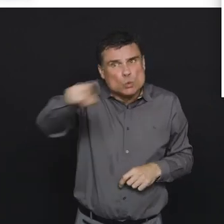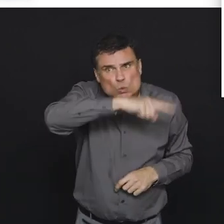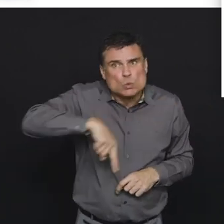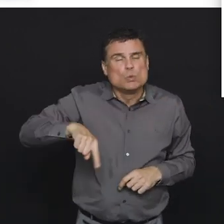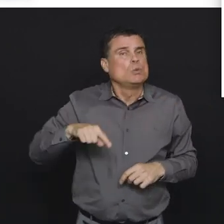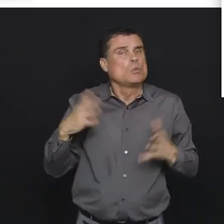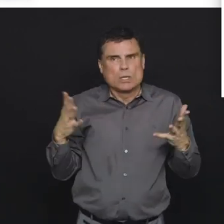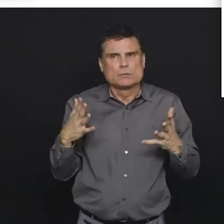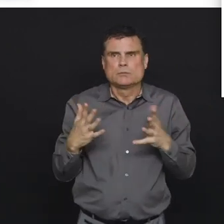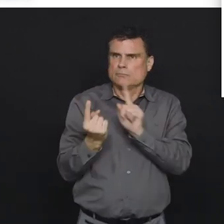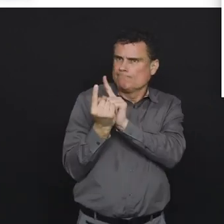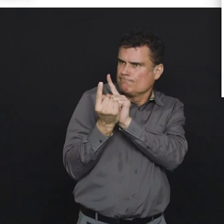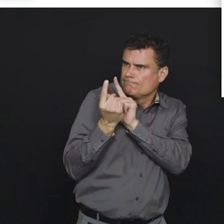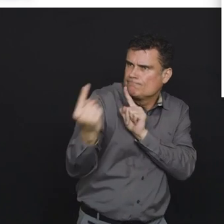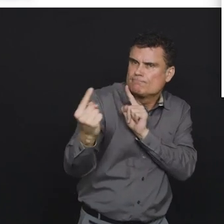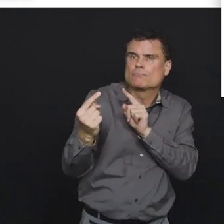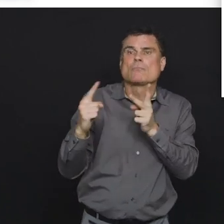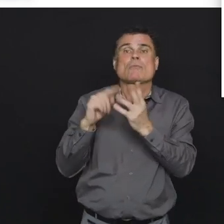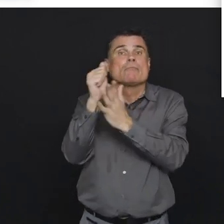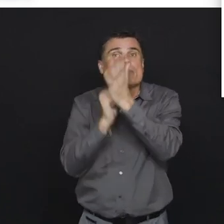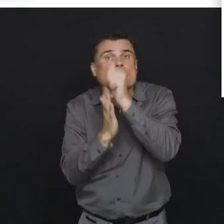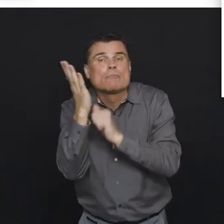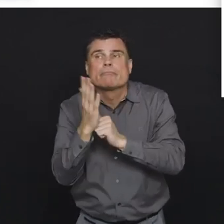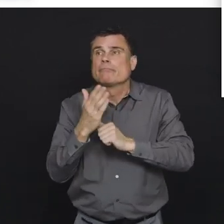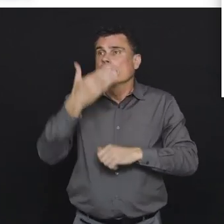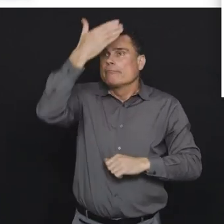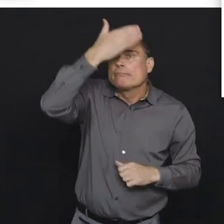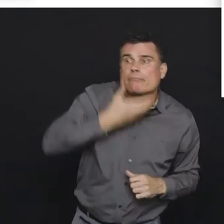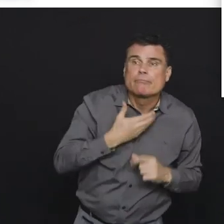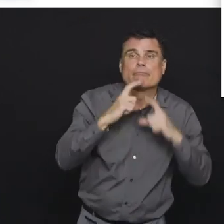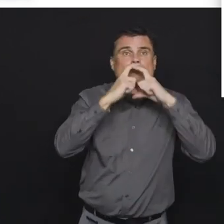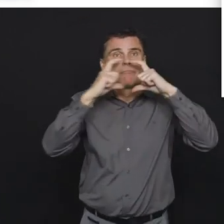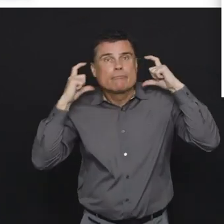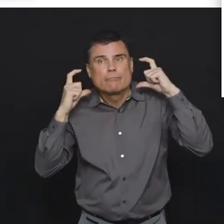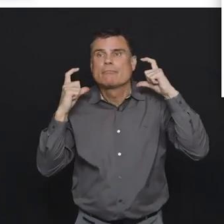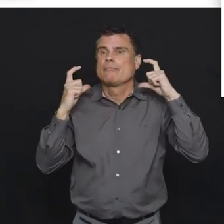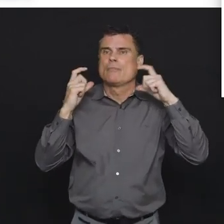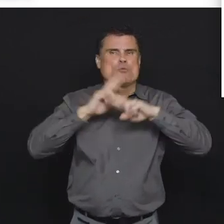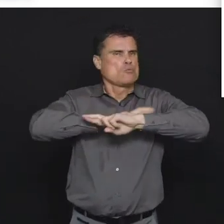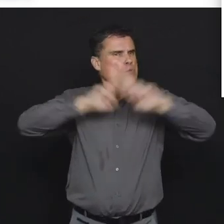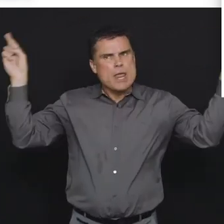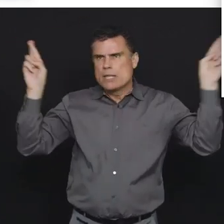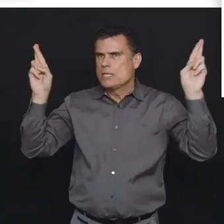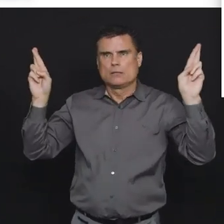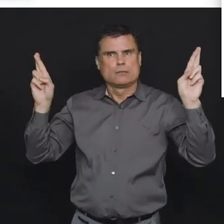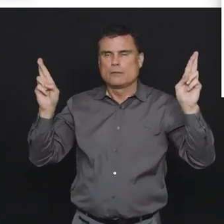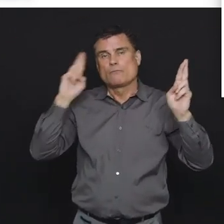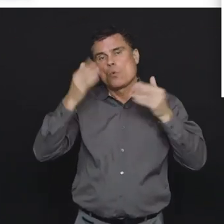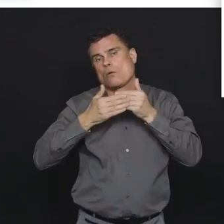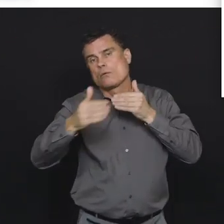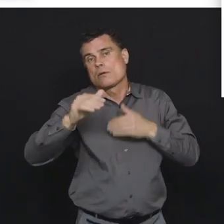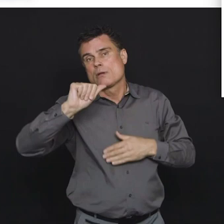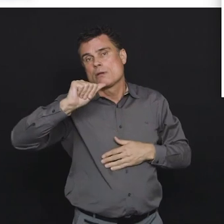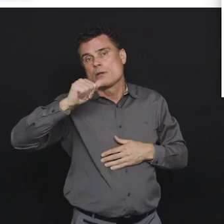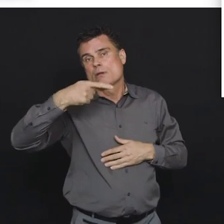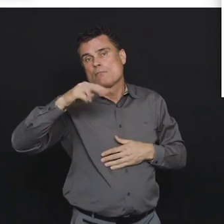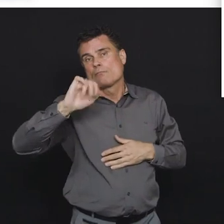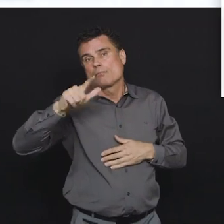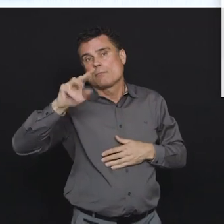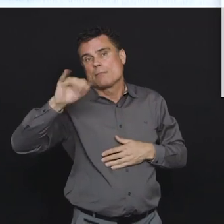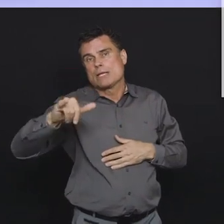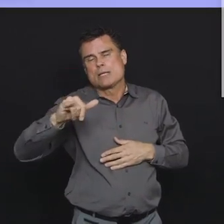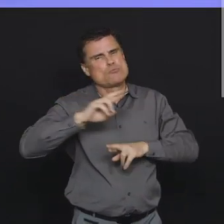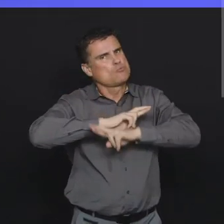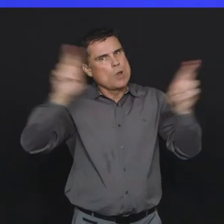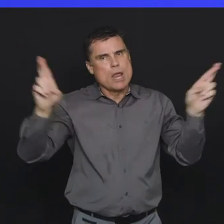day, every minute of every day, in fact, on securing additional needed PPE in the coming weeks and throughout the months of April and